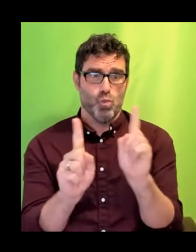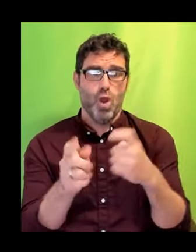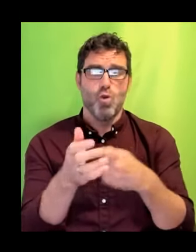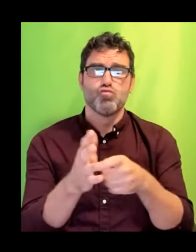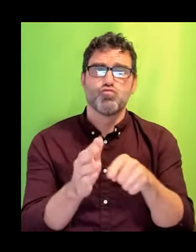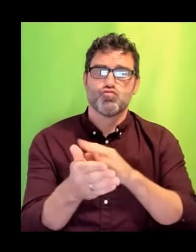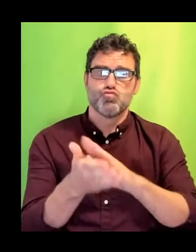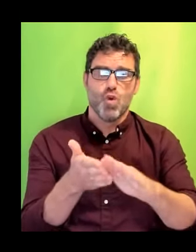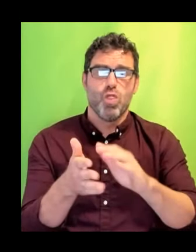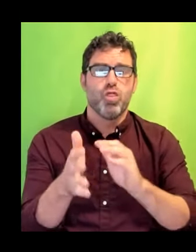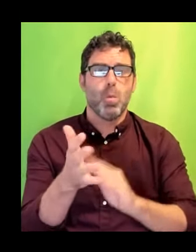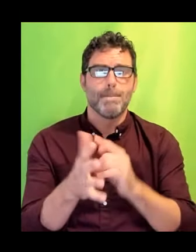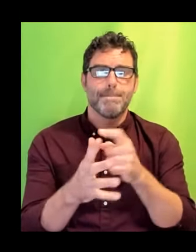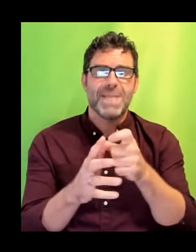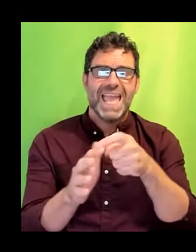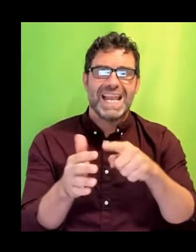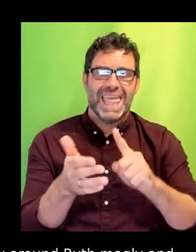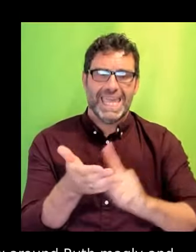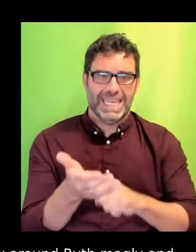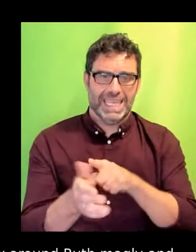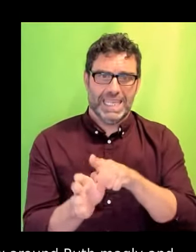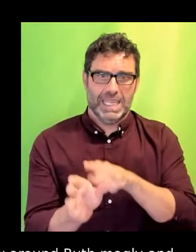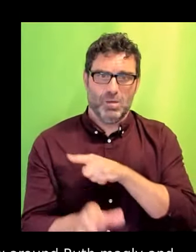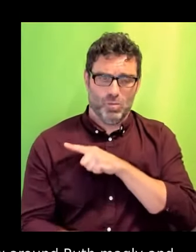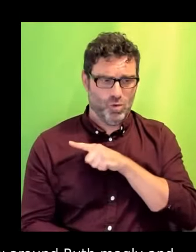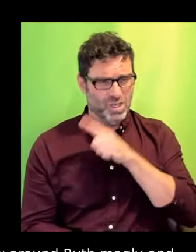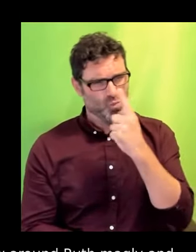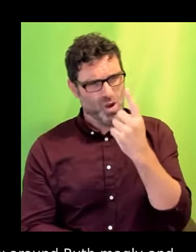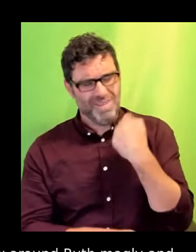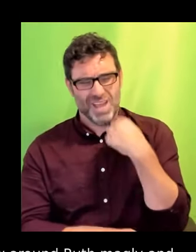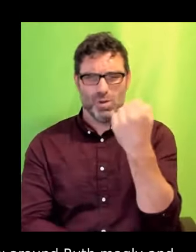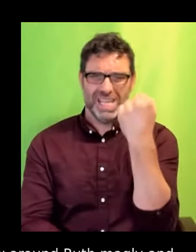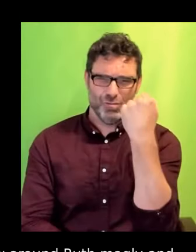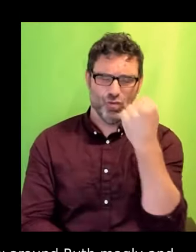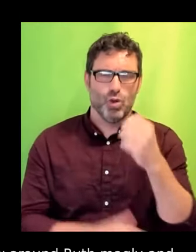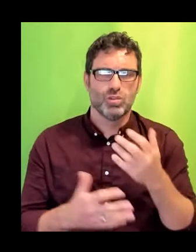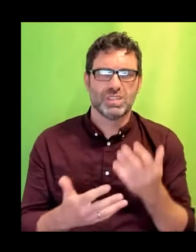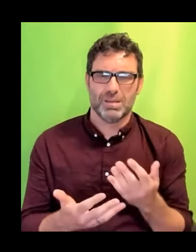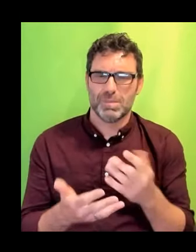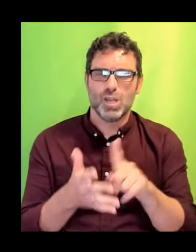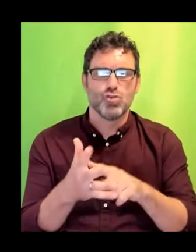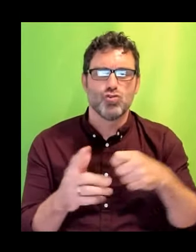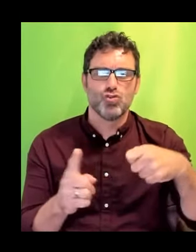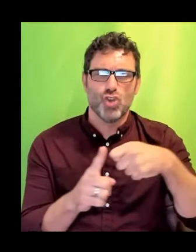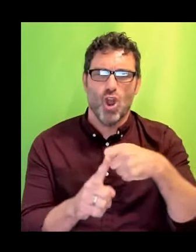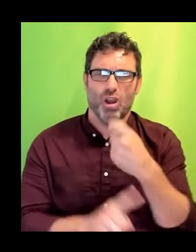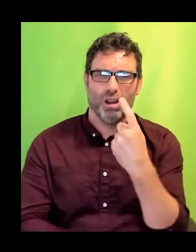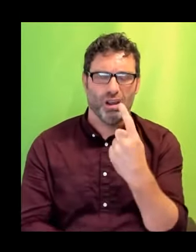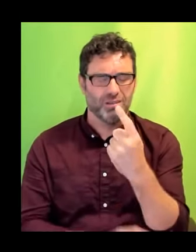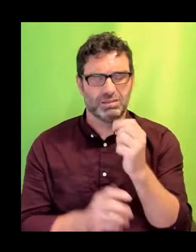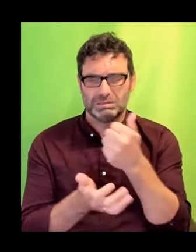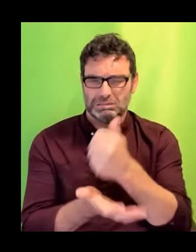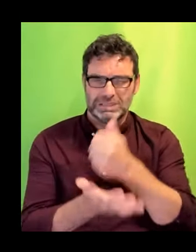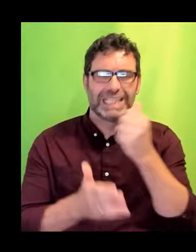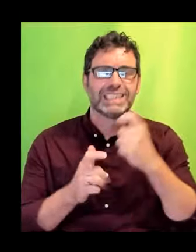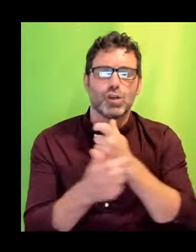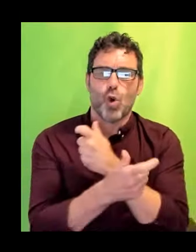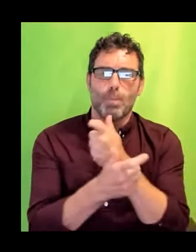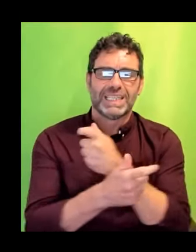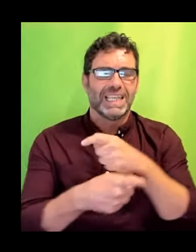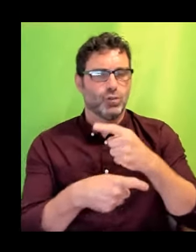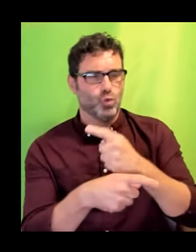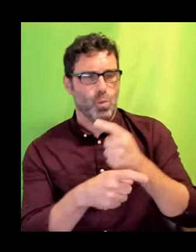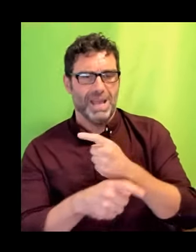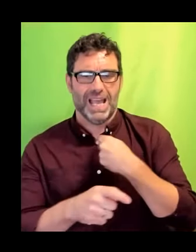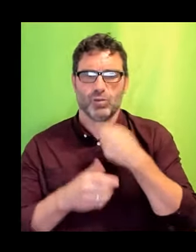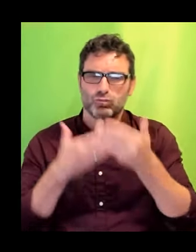Entertainment is ahead of us. Comedy is ahead of us. Jerk is a scabrous comedy that tells a disabled story from a disabled perspective. The Last Leg has grown into a